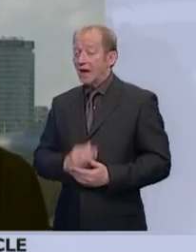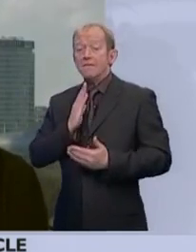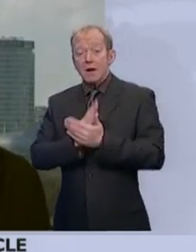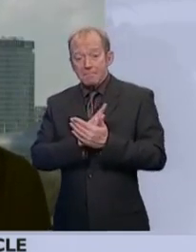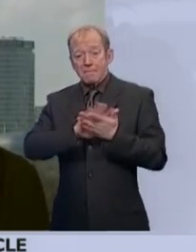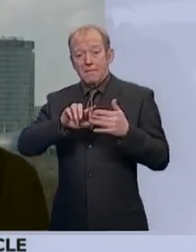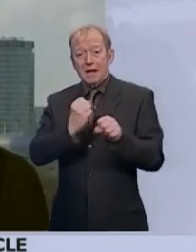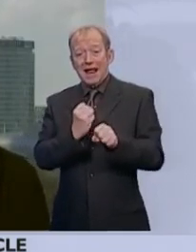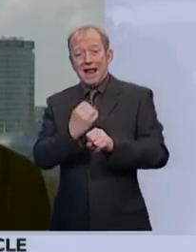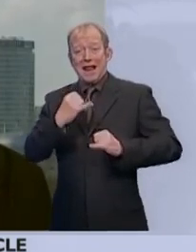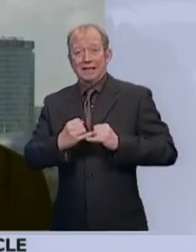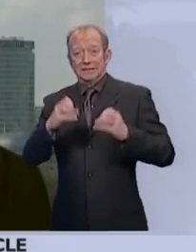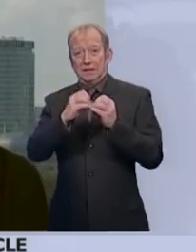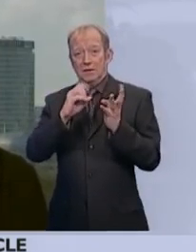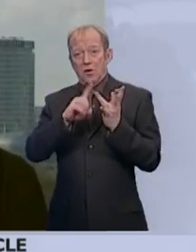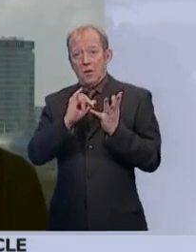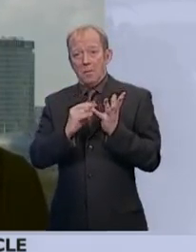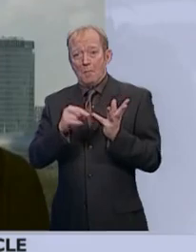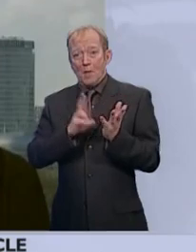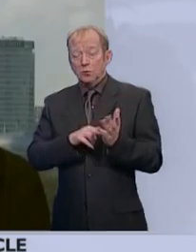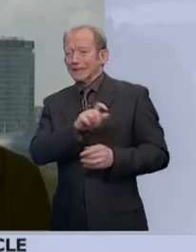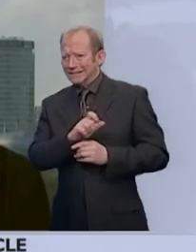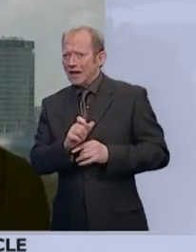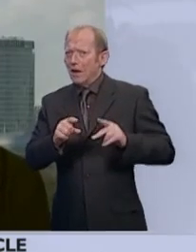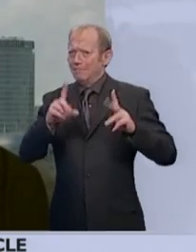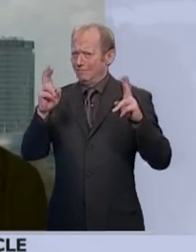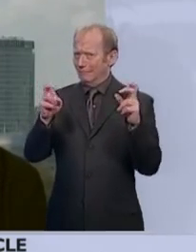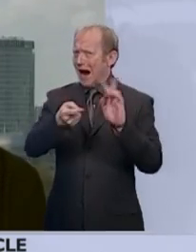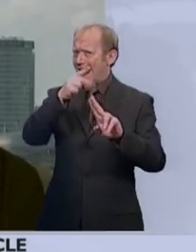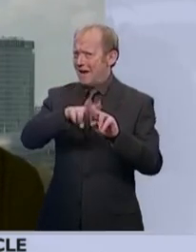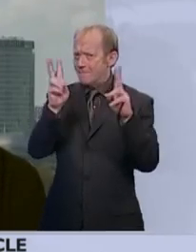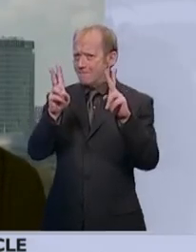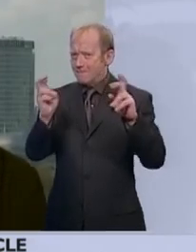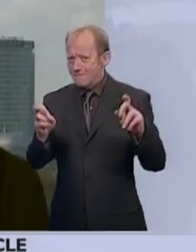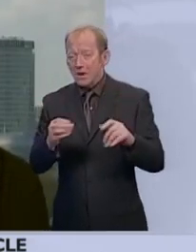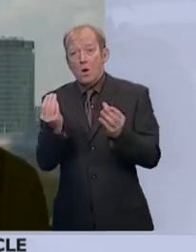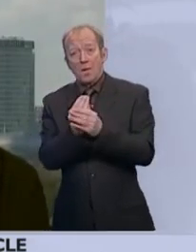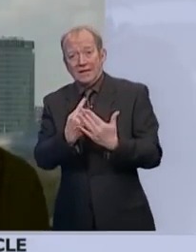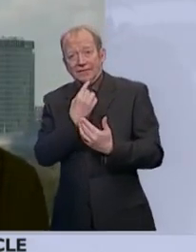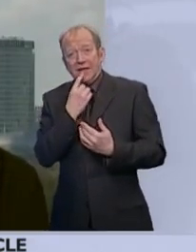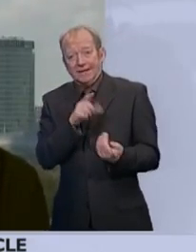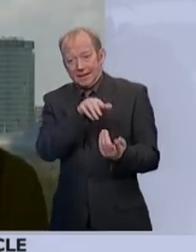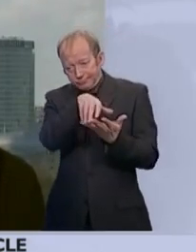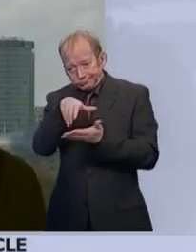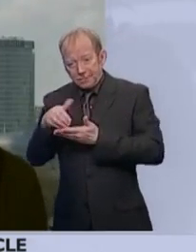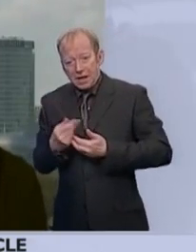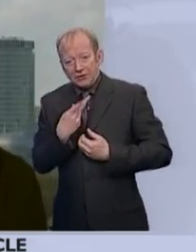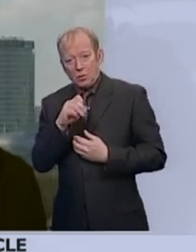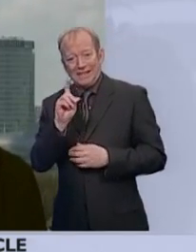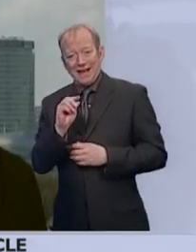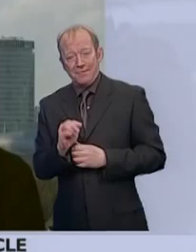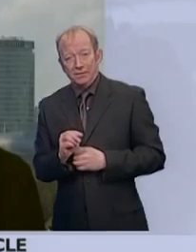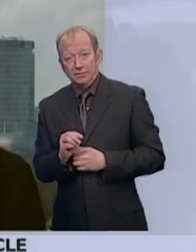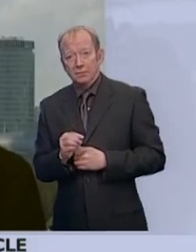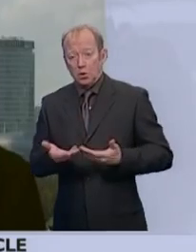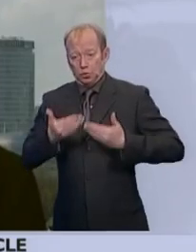exists, and there is still a big if there, given the amount of data that we've collected in 2011, and today will be